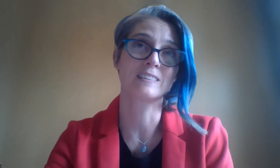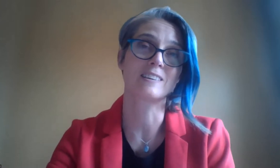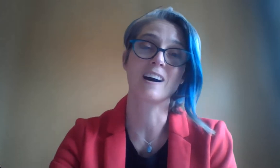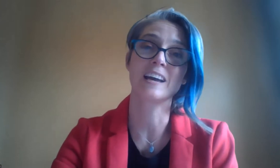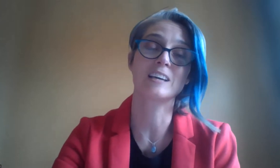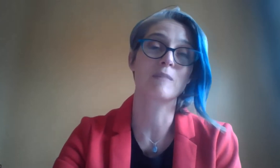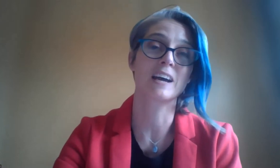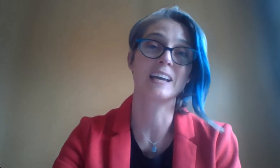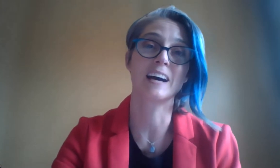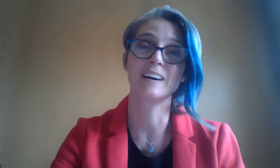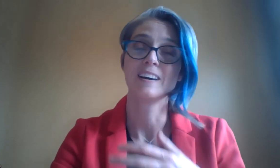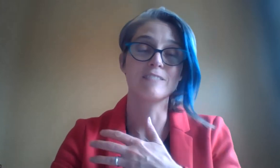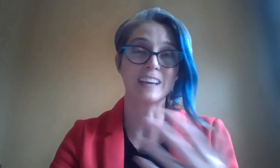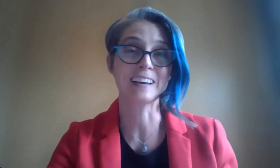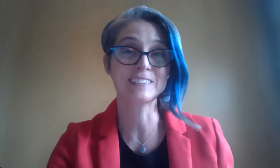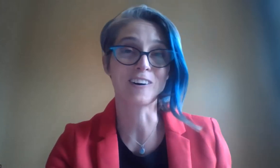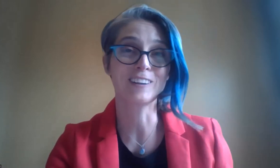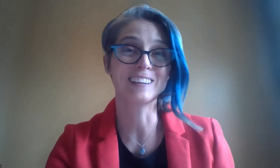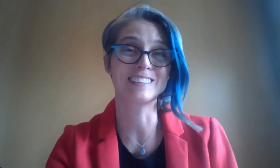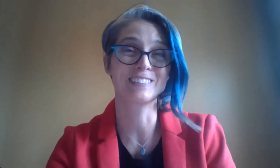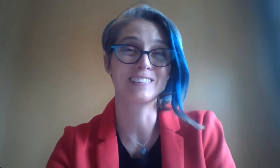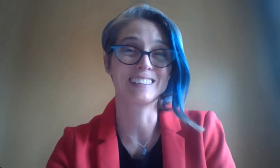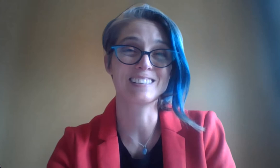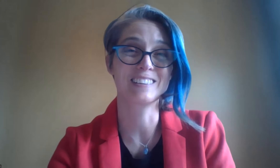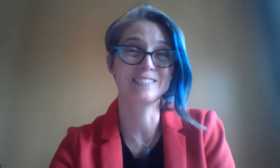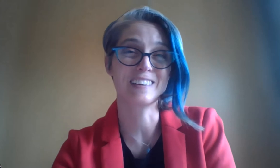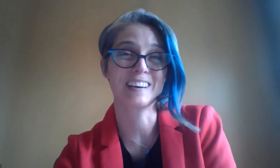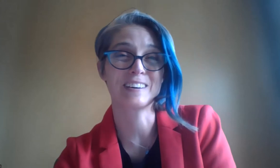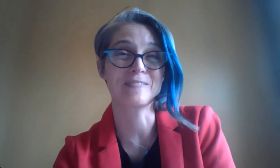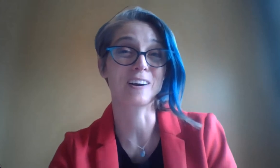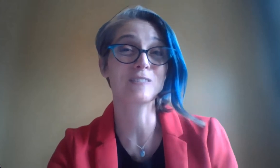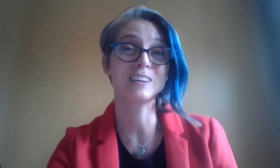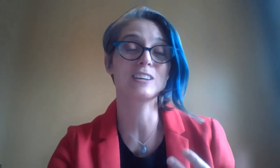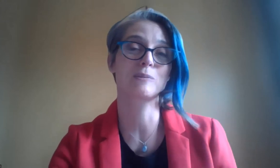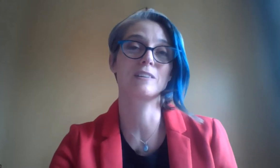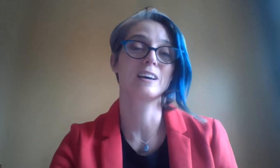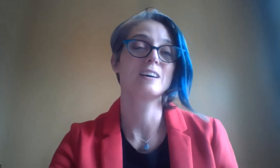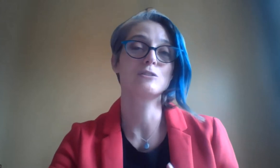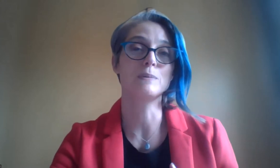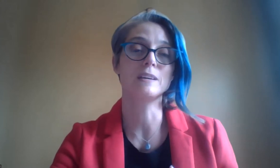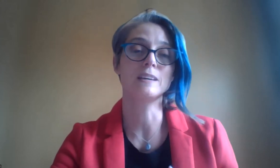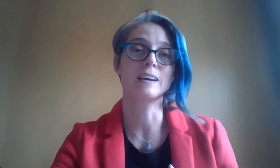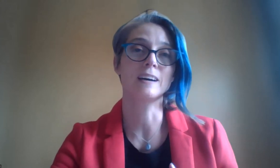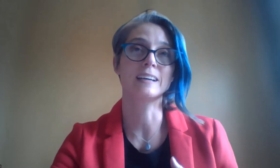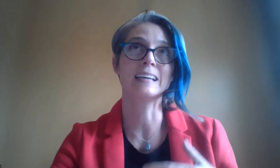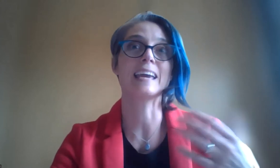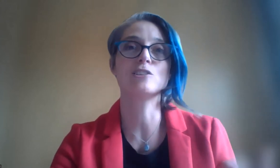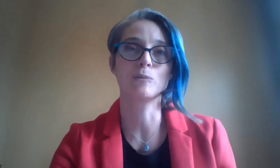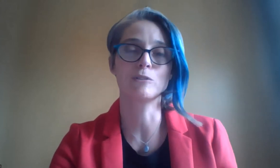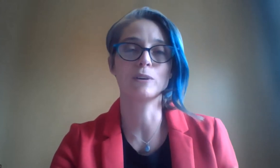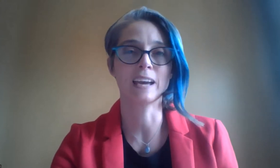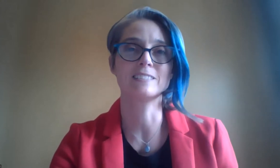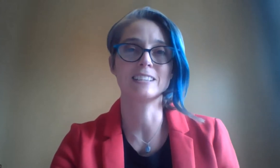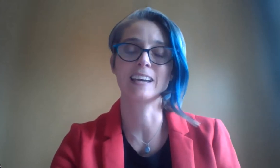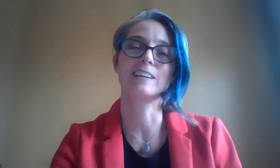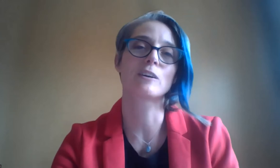and I and my fantastic colleagues here at the READ initiative are really thrilled to be engaging